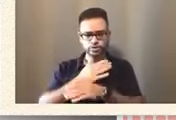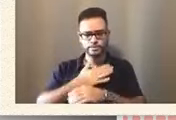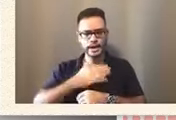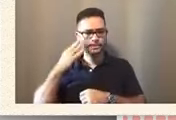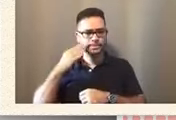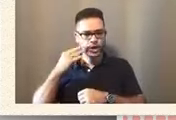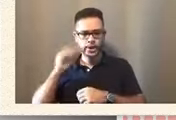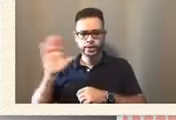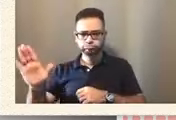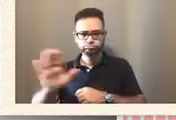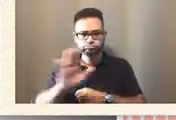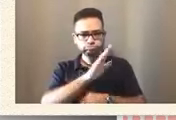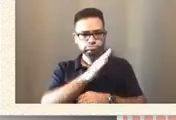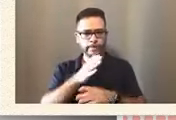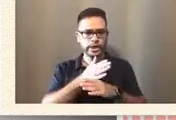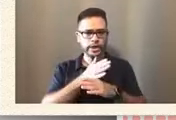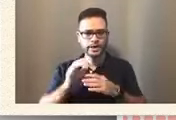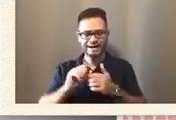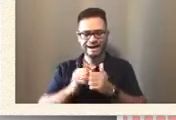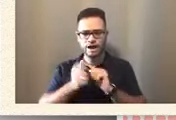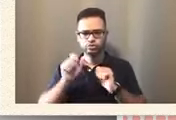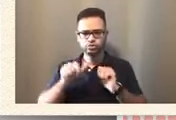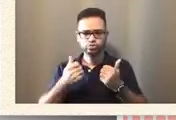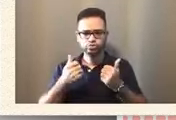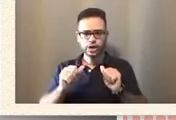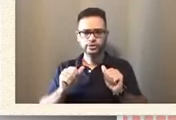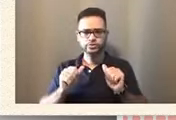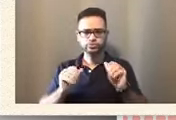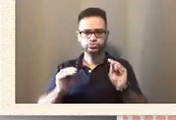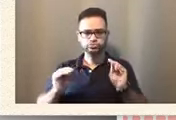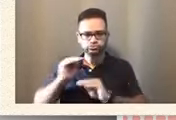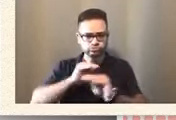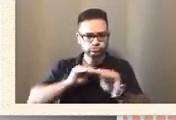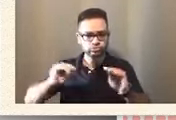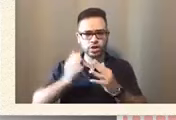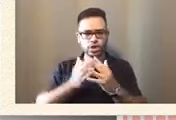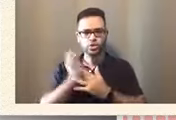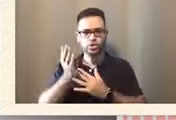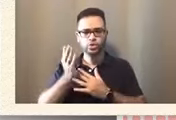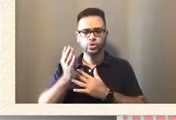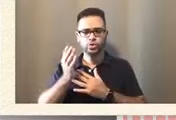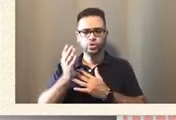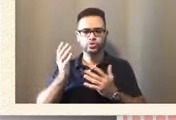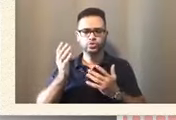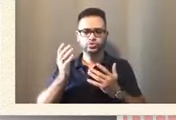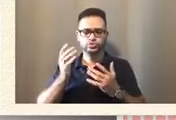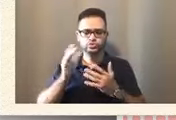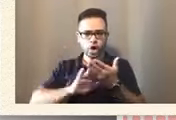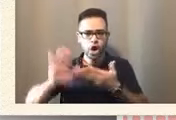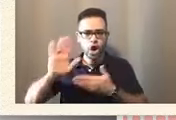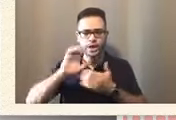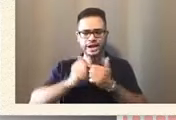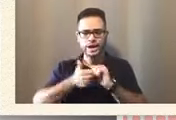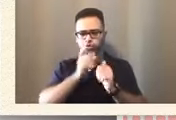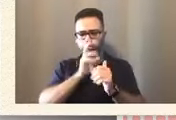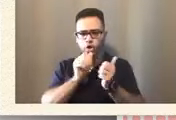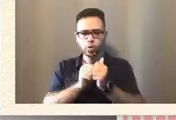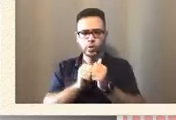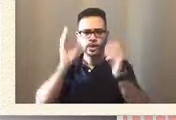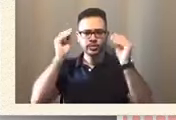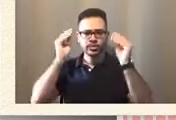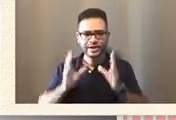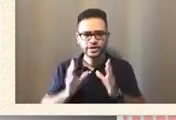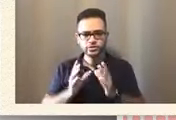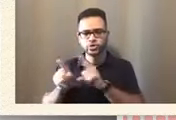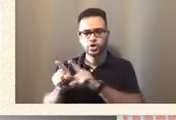to navigate through college, how to talk to professors, my experience. And Kelly also can share,